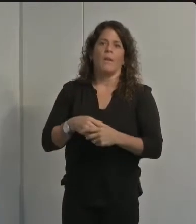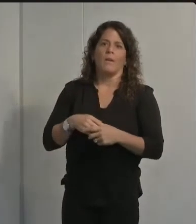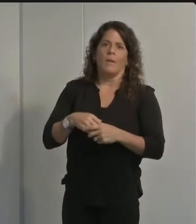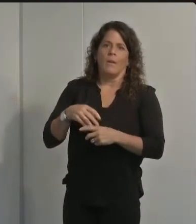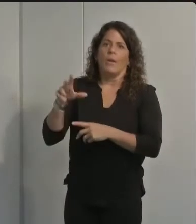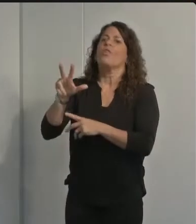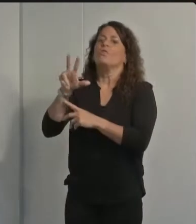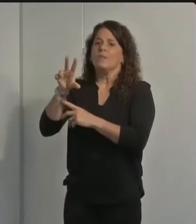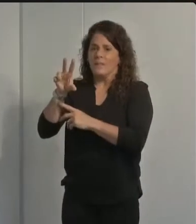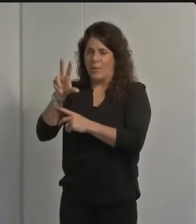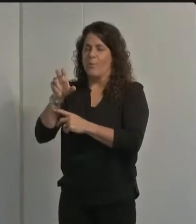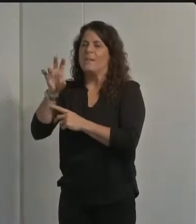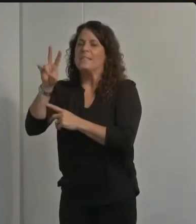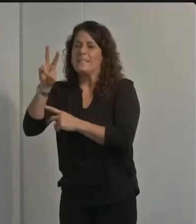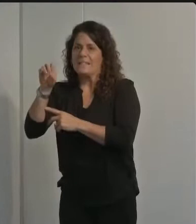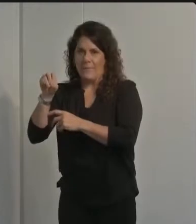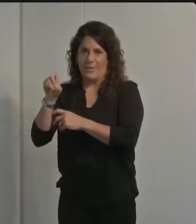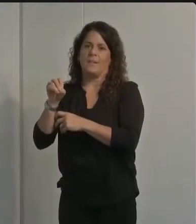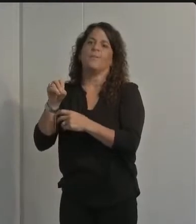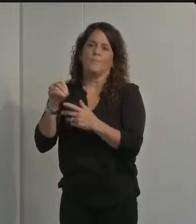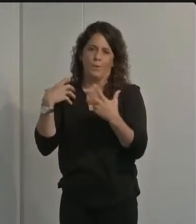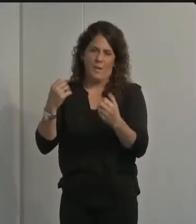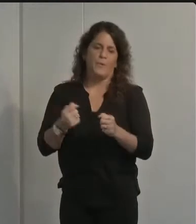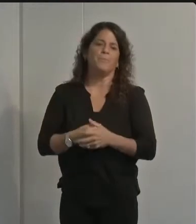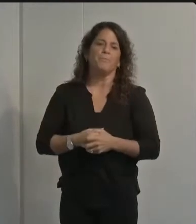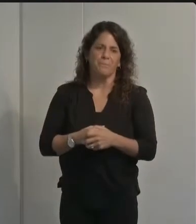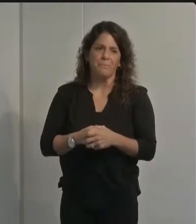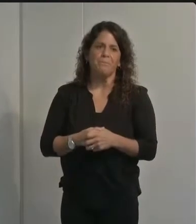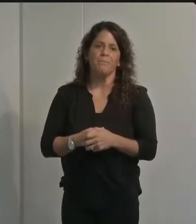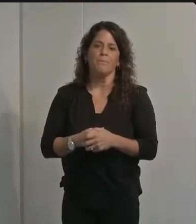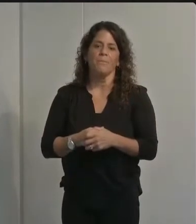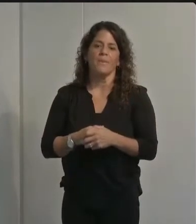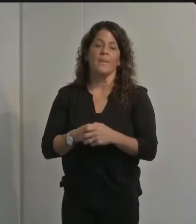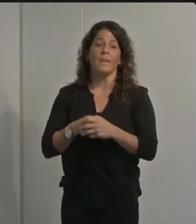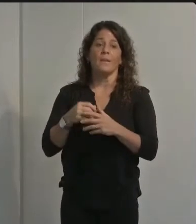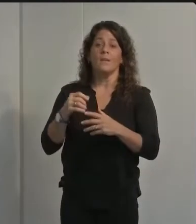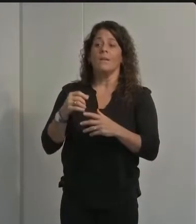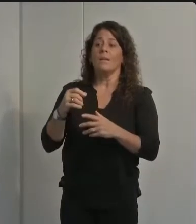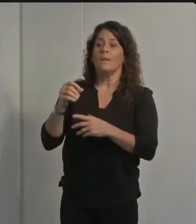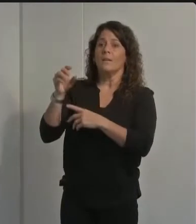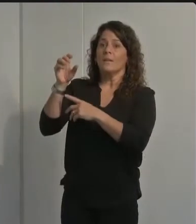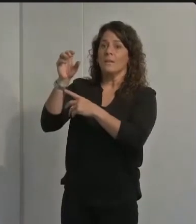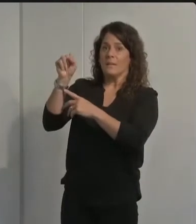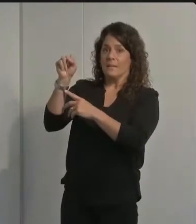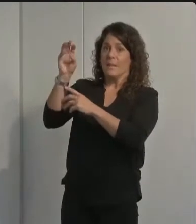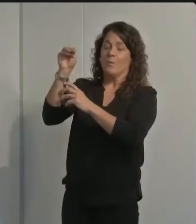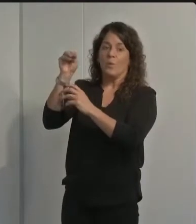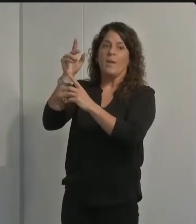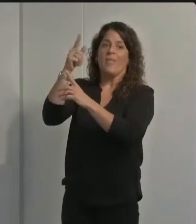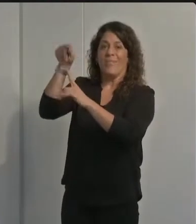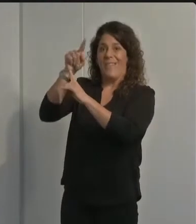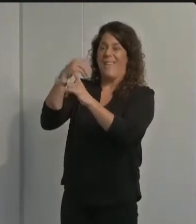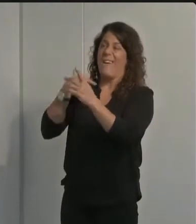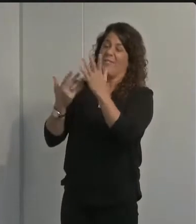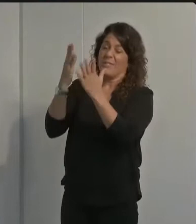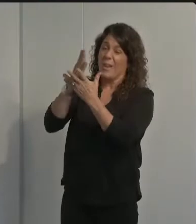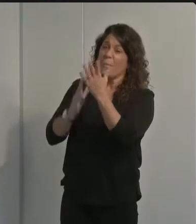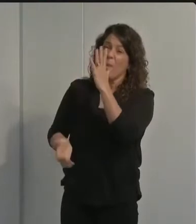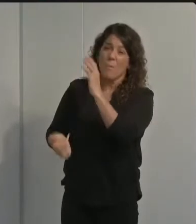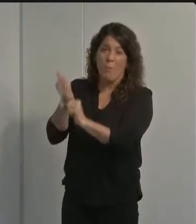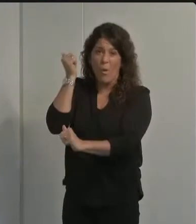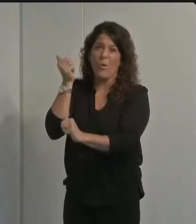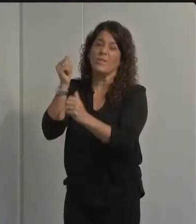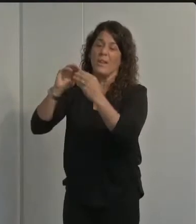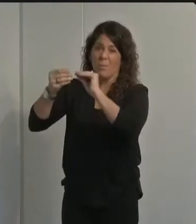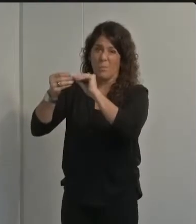vista at the top of the list with the highest seven day sum of cases in the county for the first time since this pandemic began this is